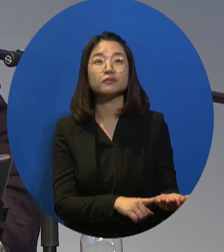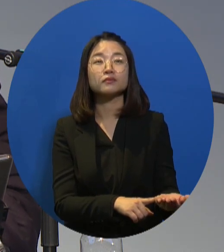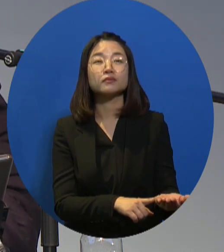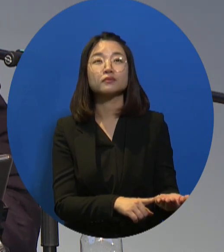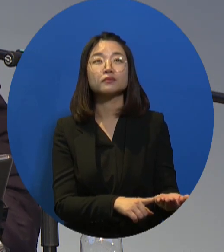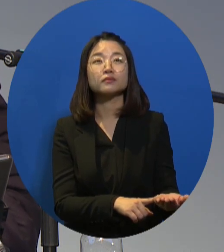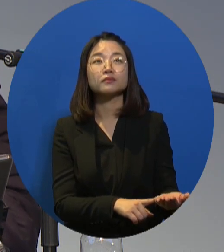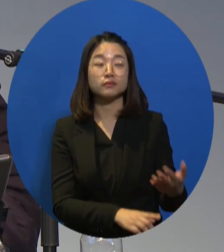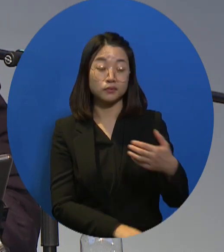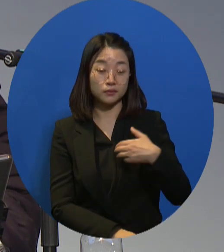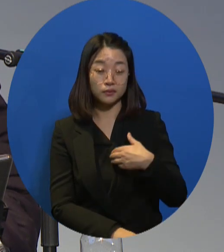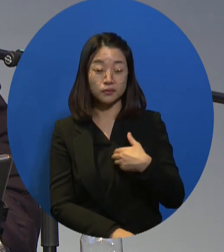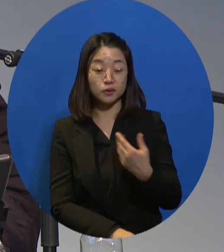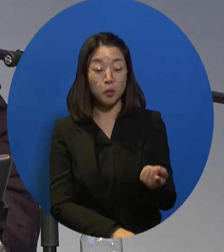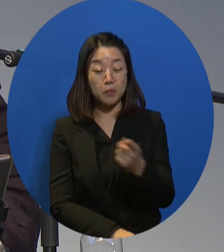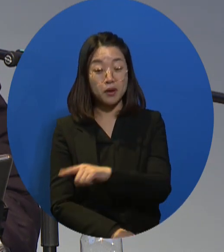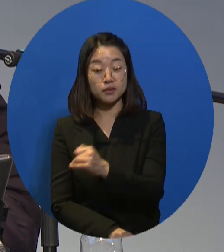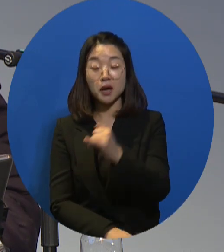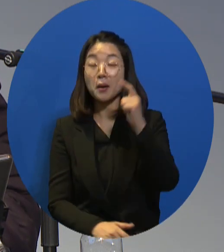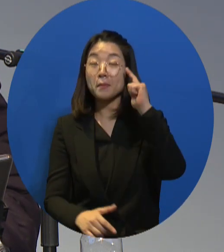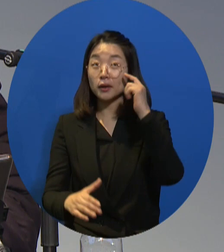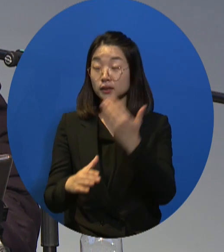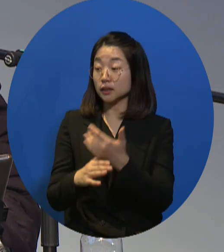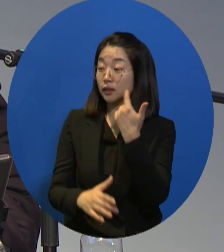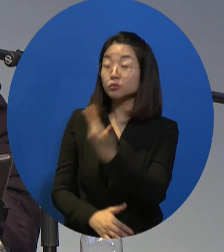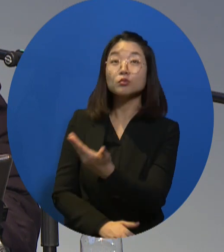Mr. Kim. And also to Dr. Joo.